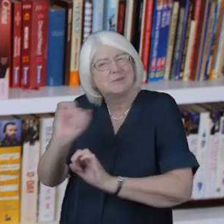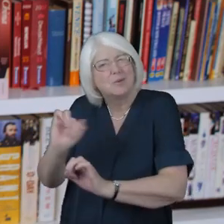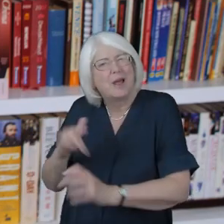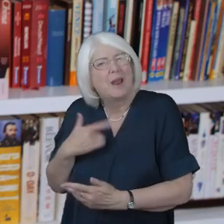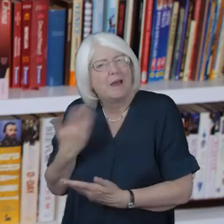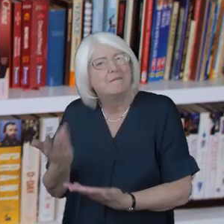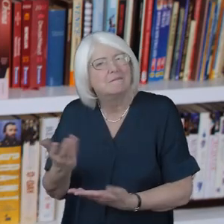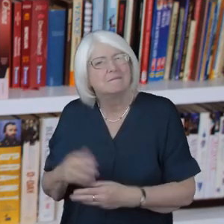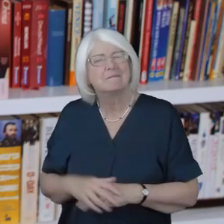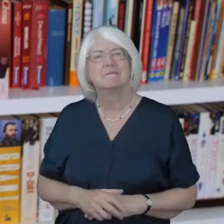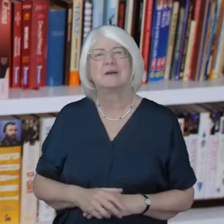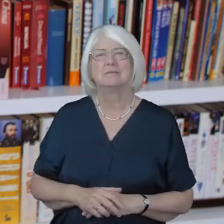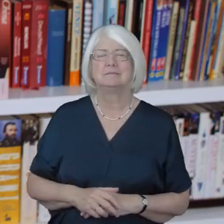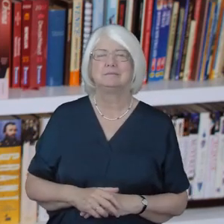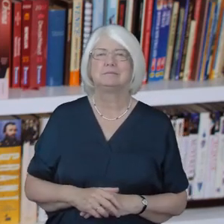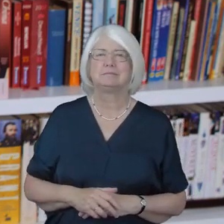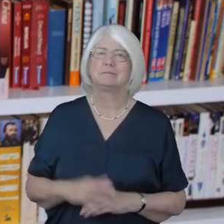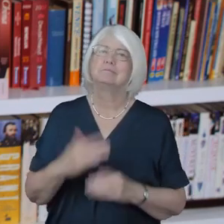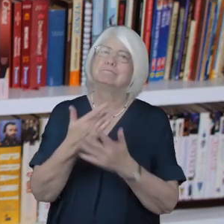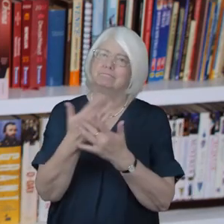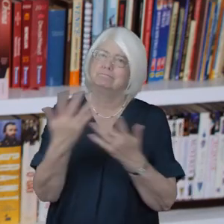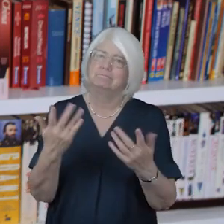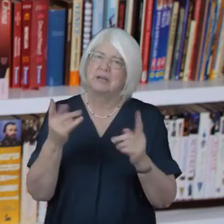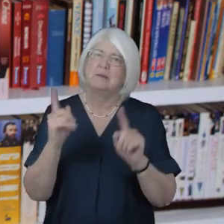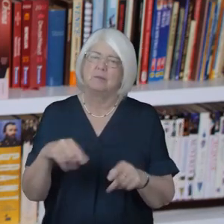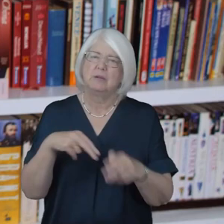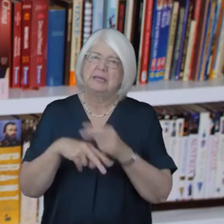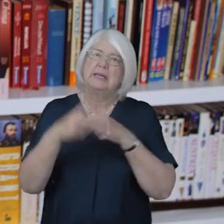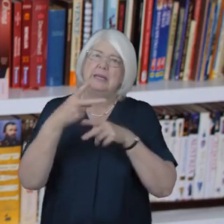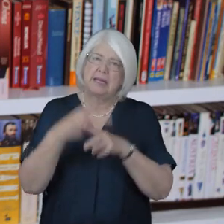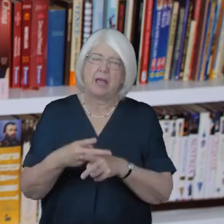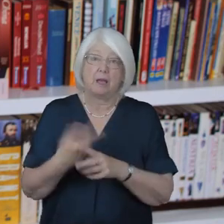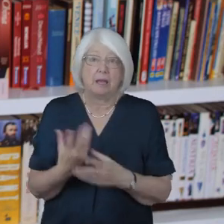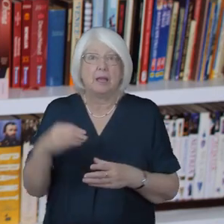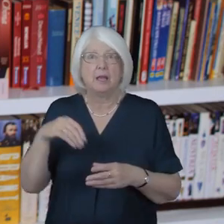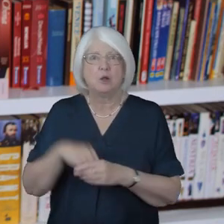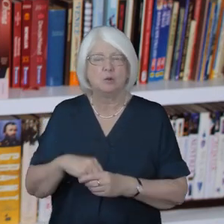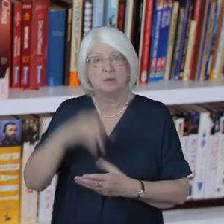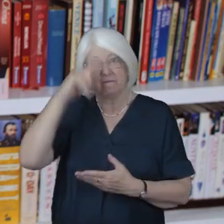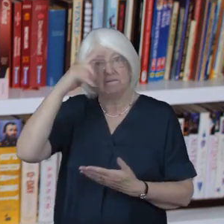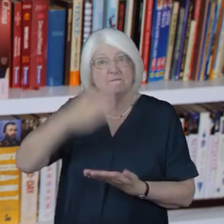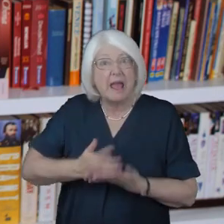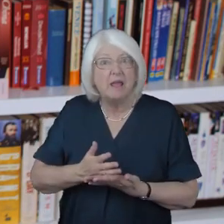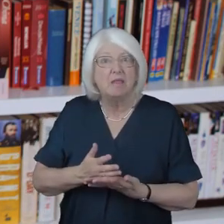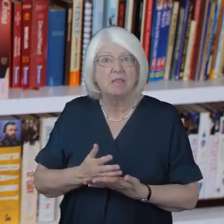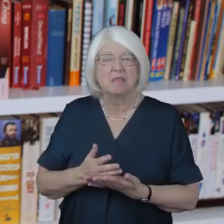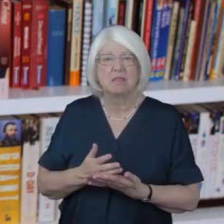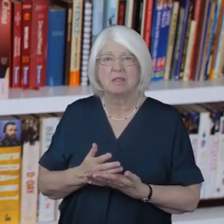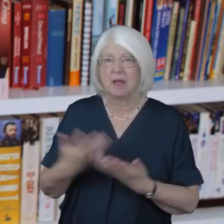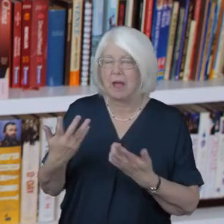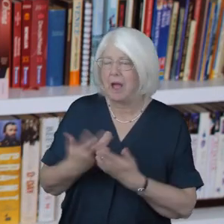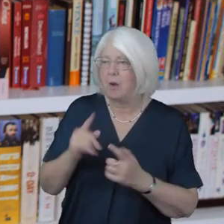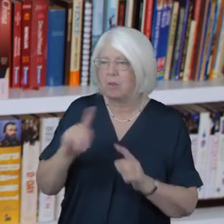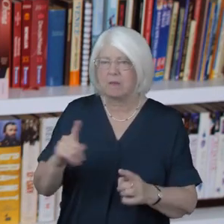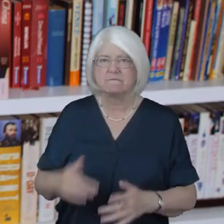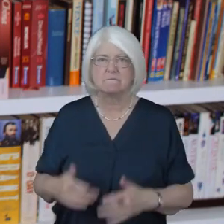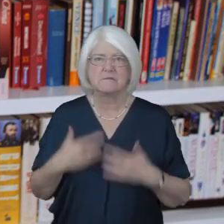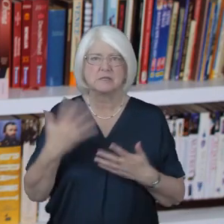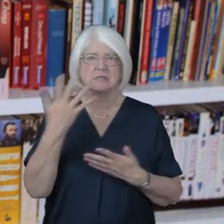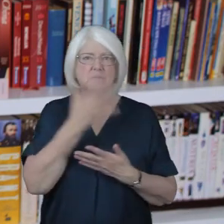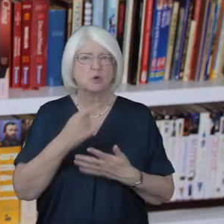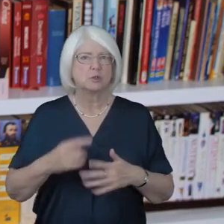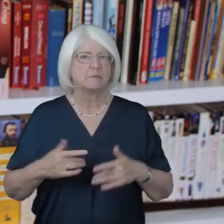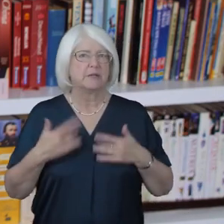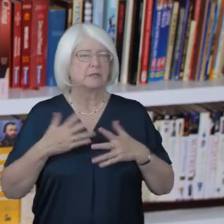for many people in care that includes faith the articulation of their spirituality which makes their